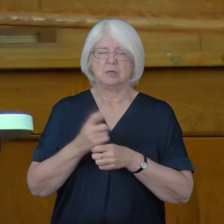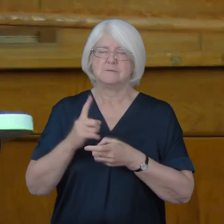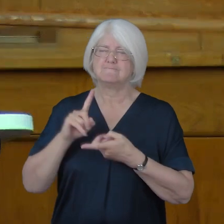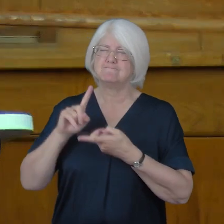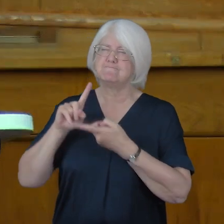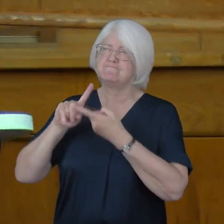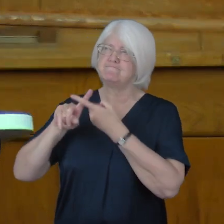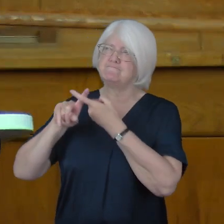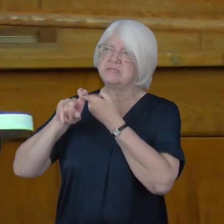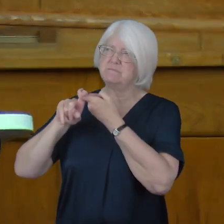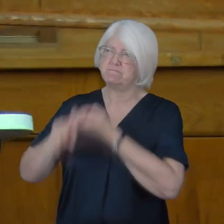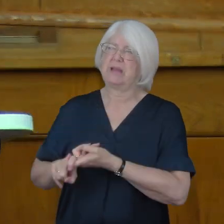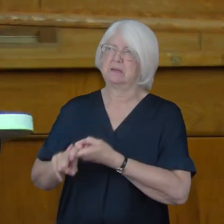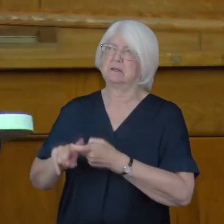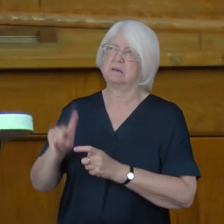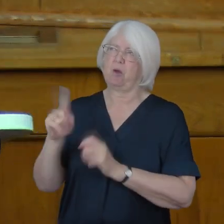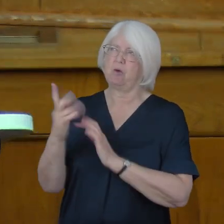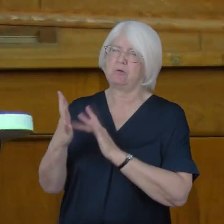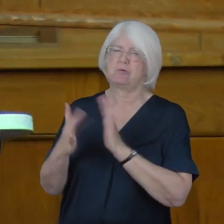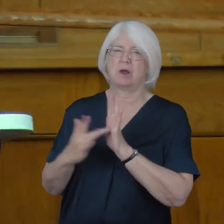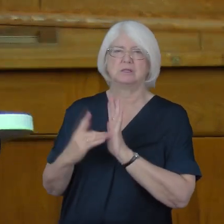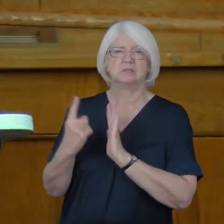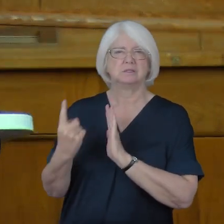on Christ alone.